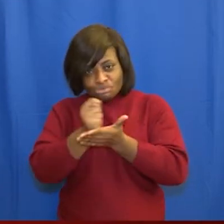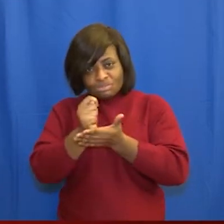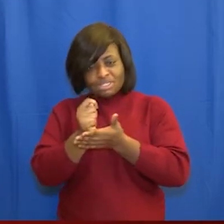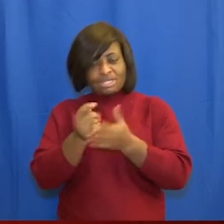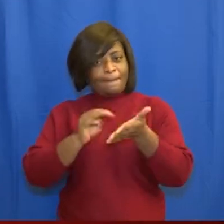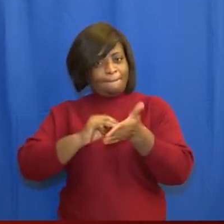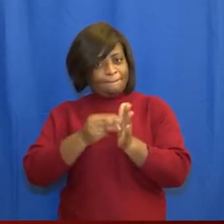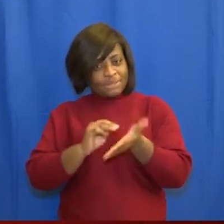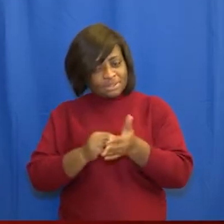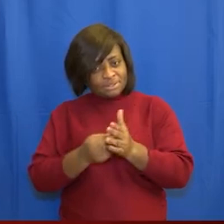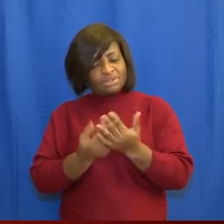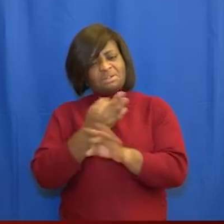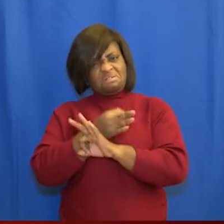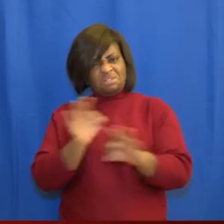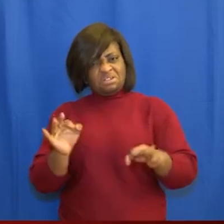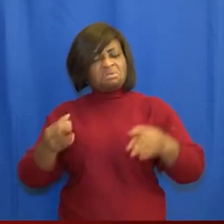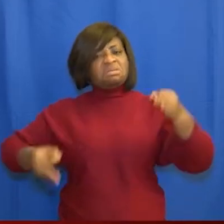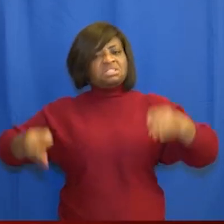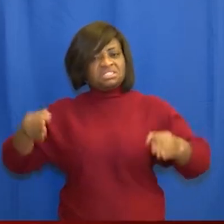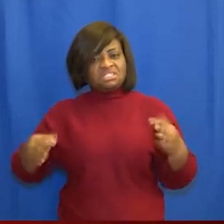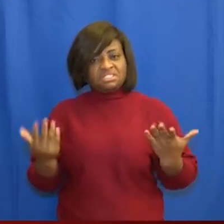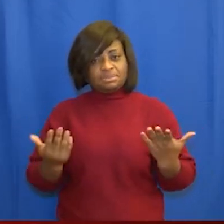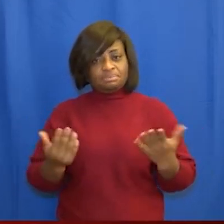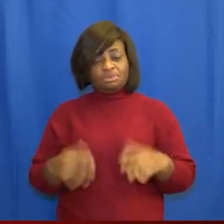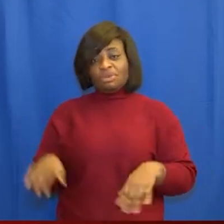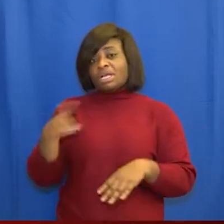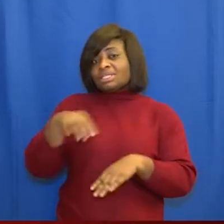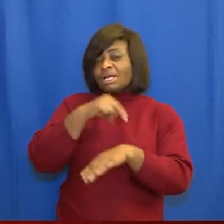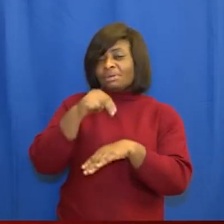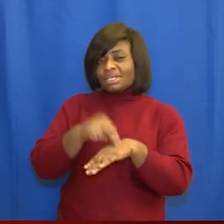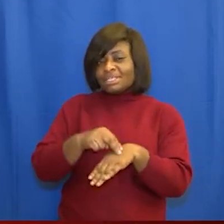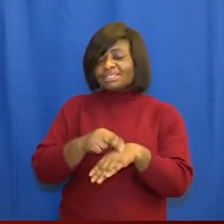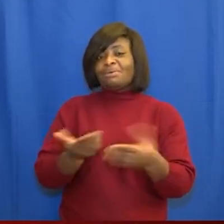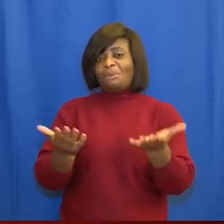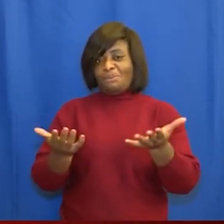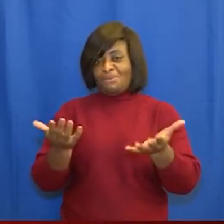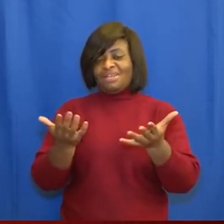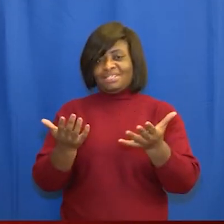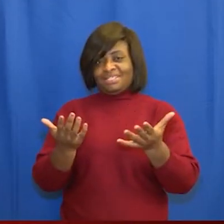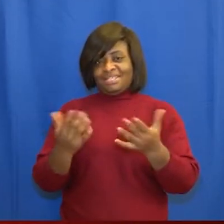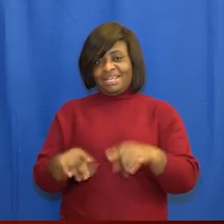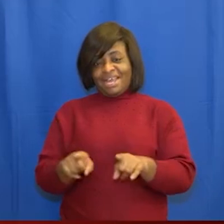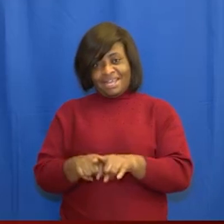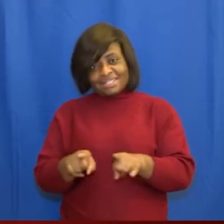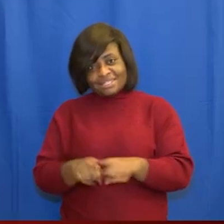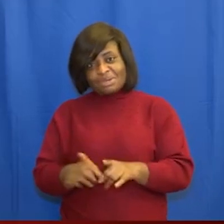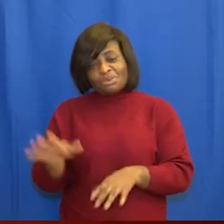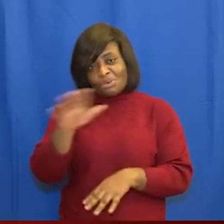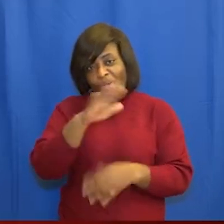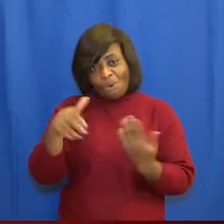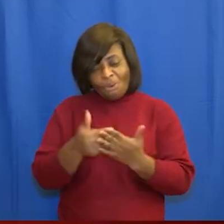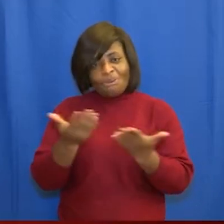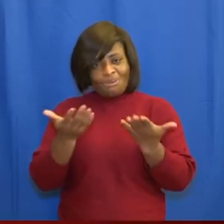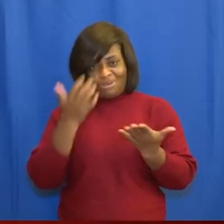foundational values of freedom and justice on which our nation was conceived by its far-sighted visionary